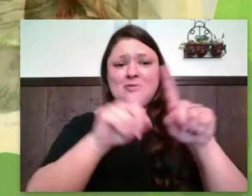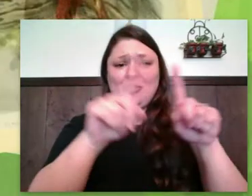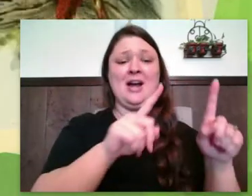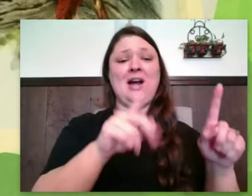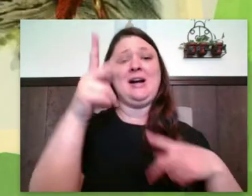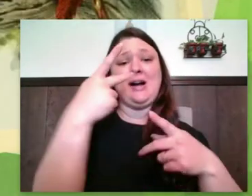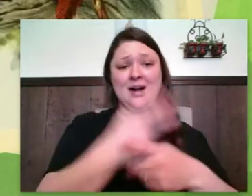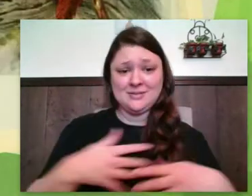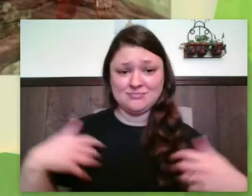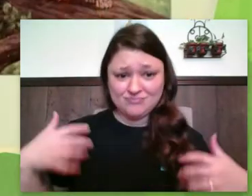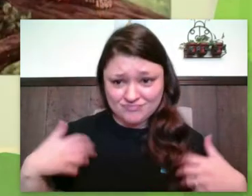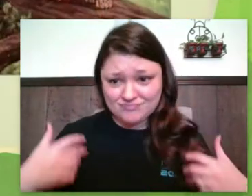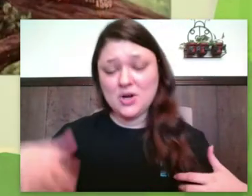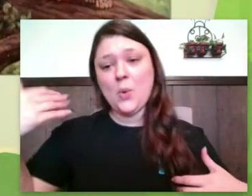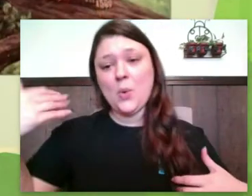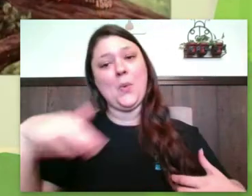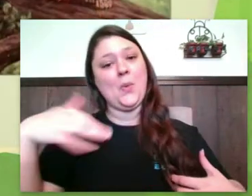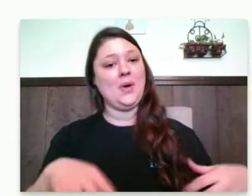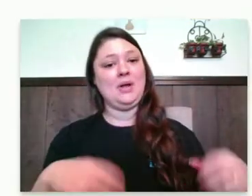apes, and more.